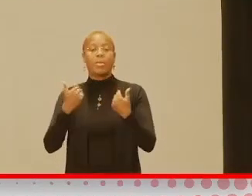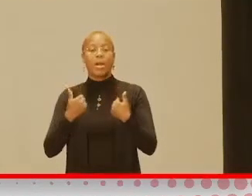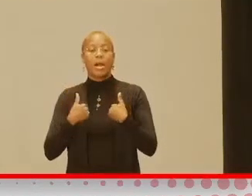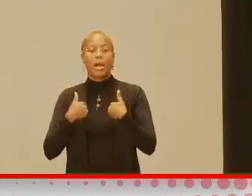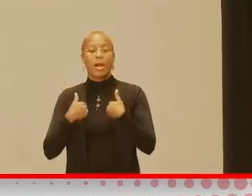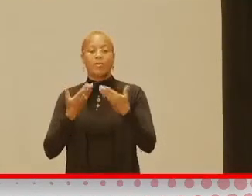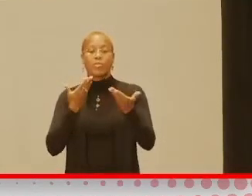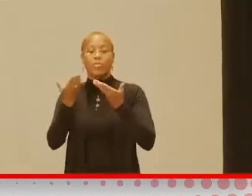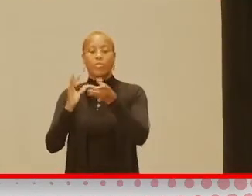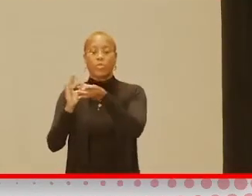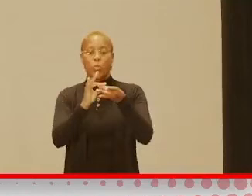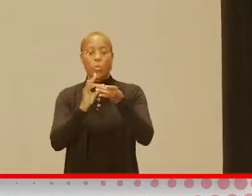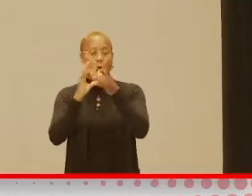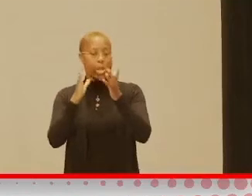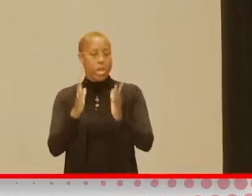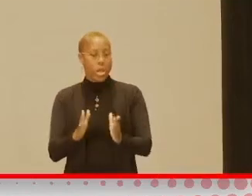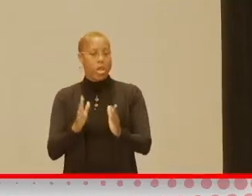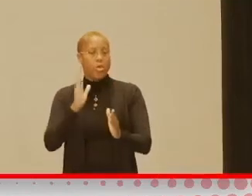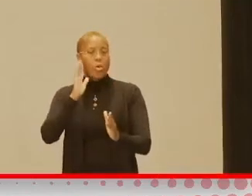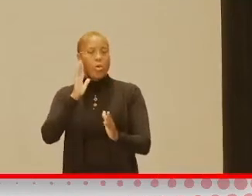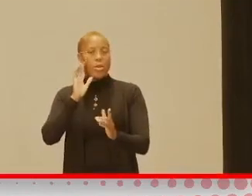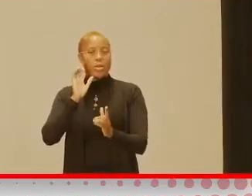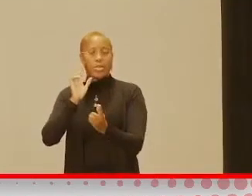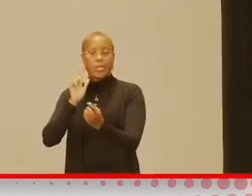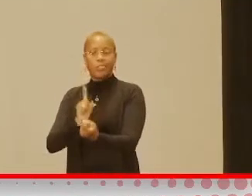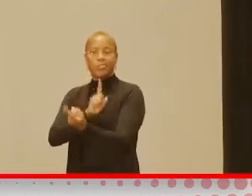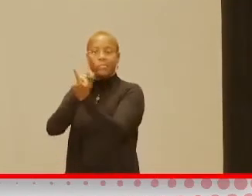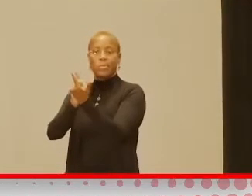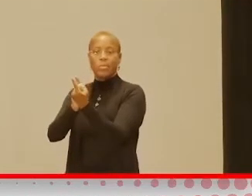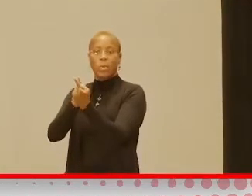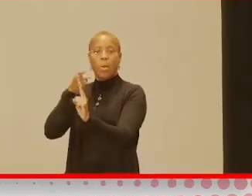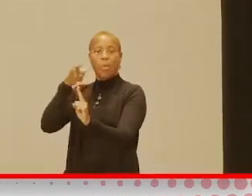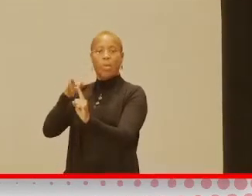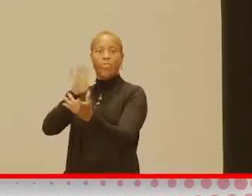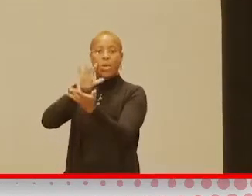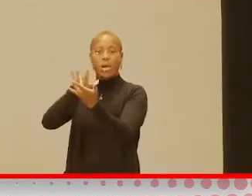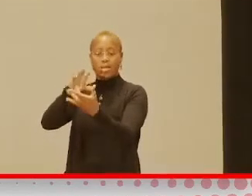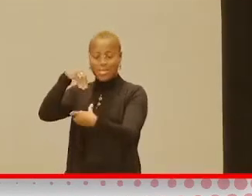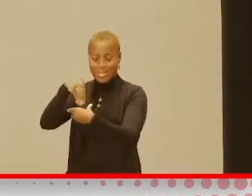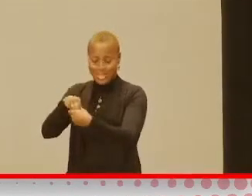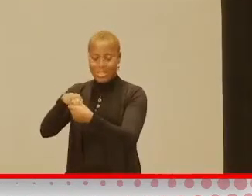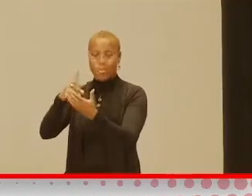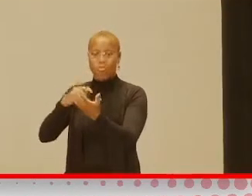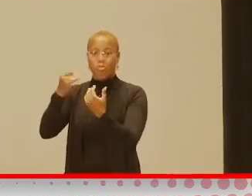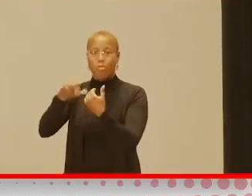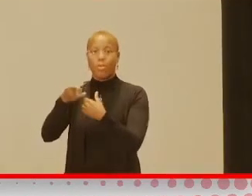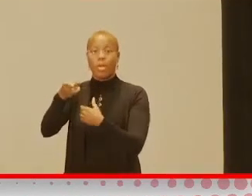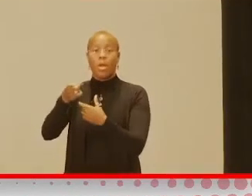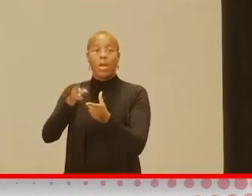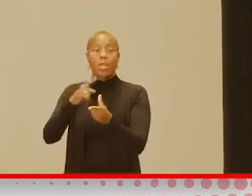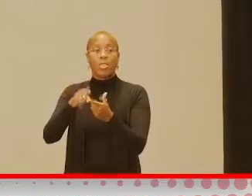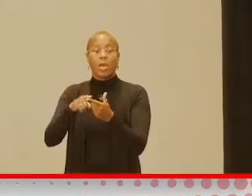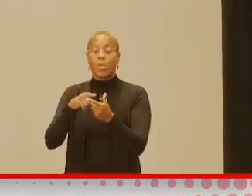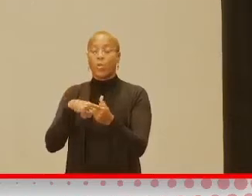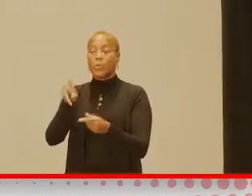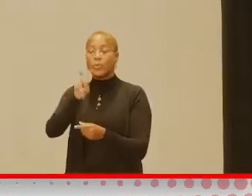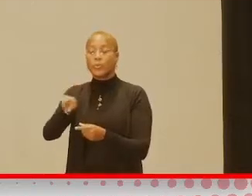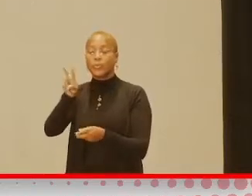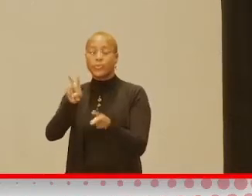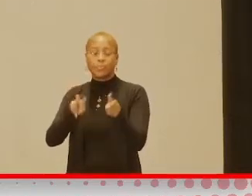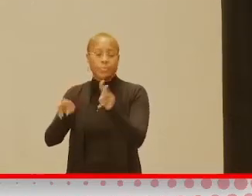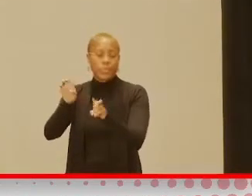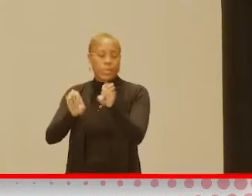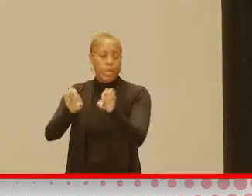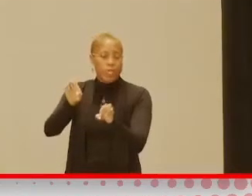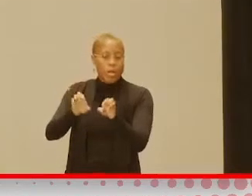that is their go-to person in the program. And usually we evaluate the child, determine